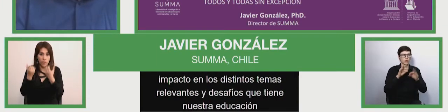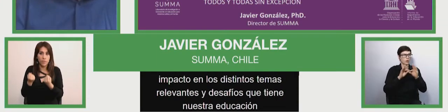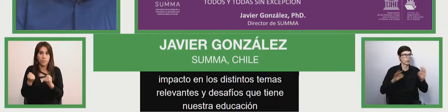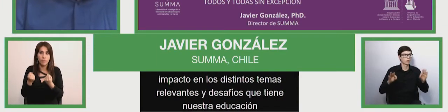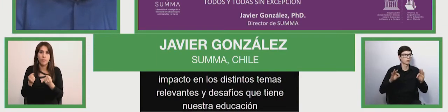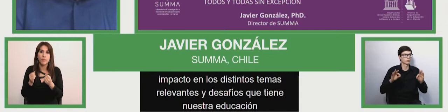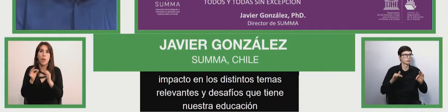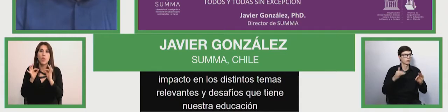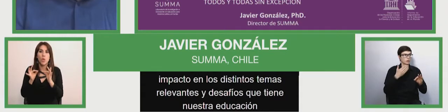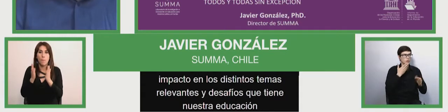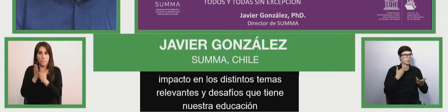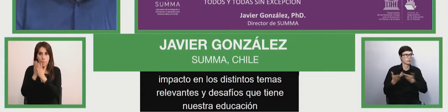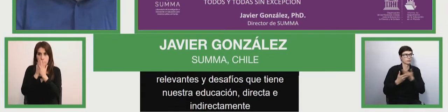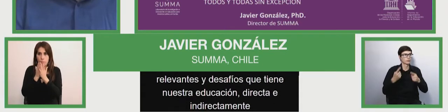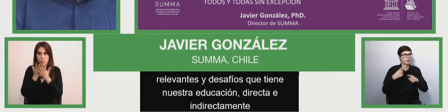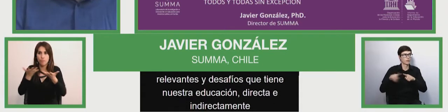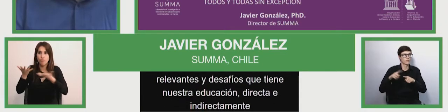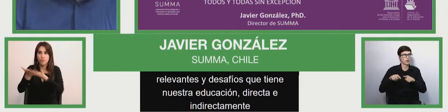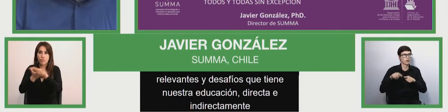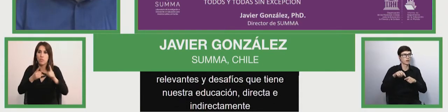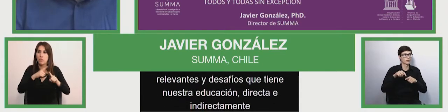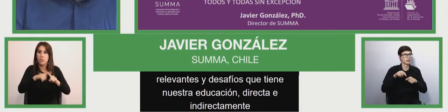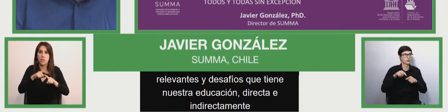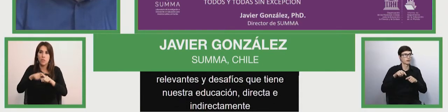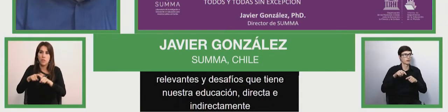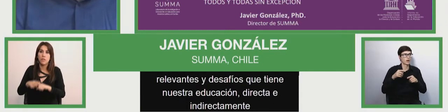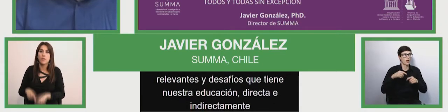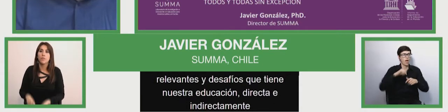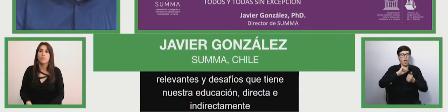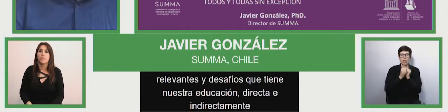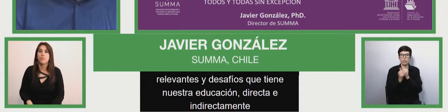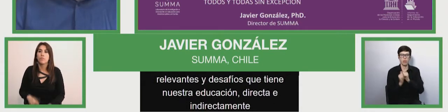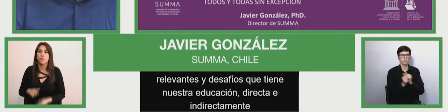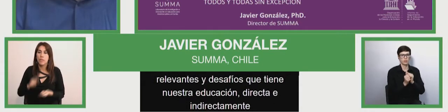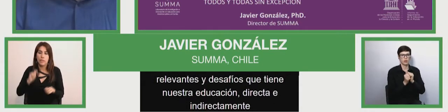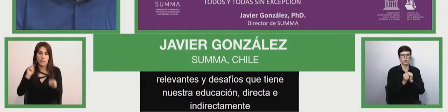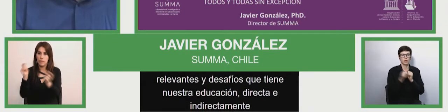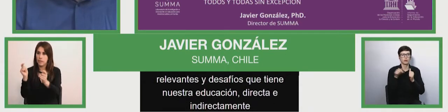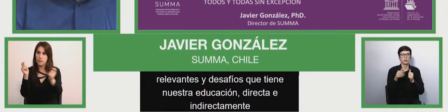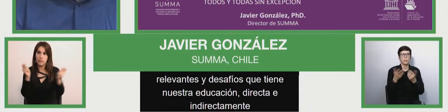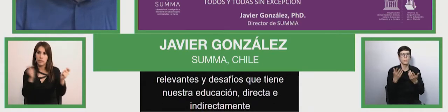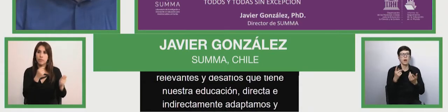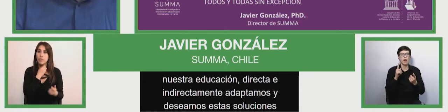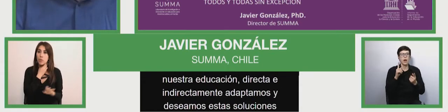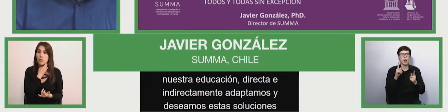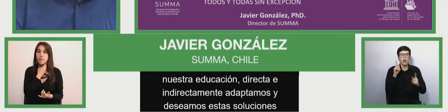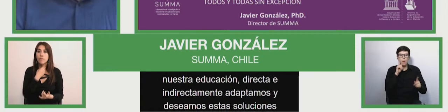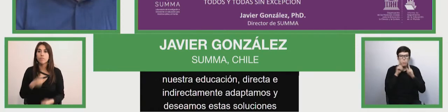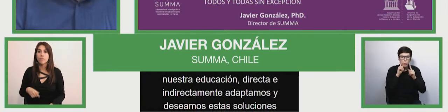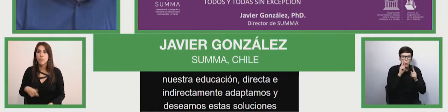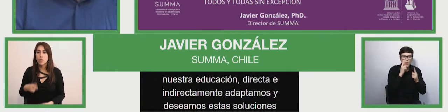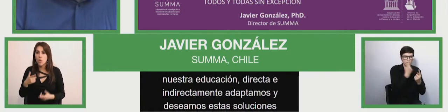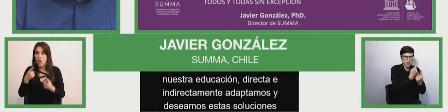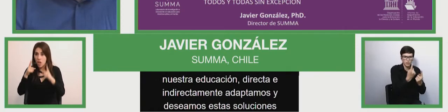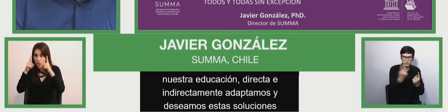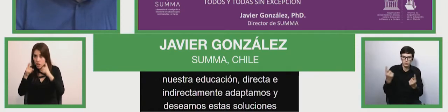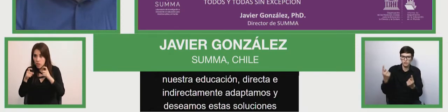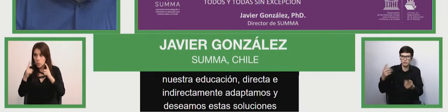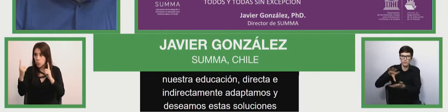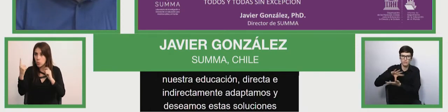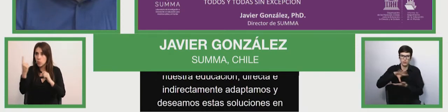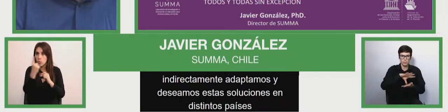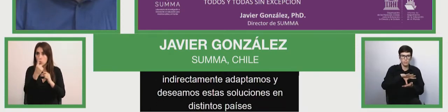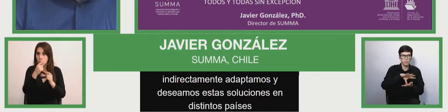solutions in different countries, in the Caribbean, Central America, South America. America, South America.